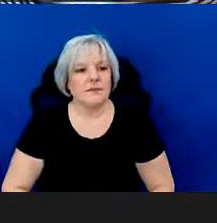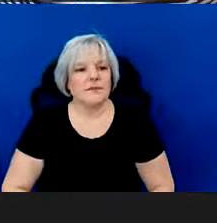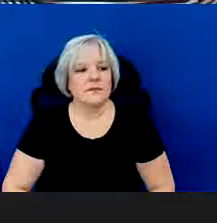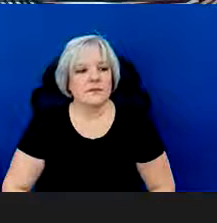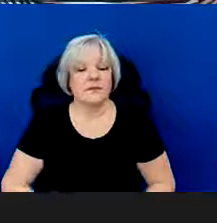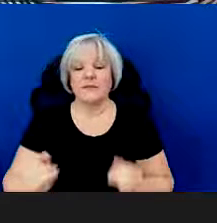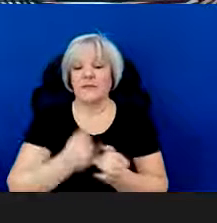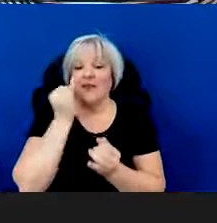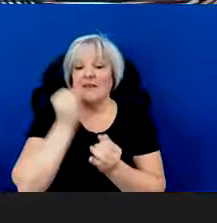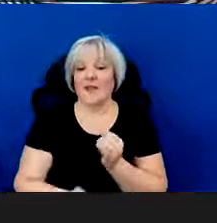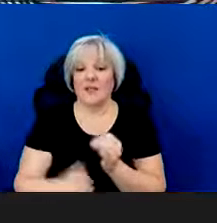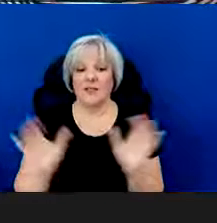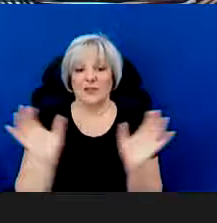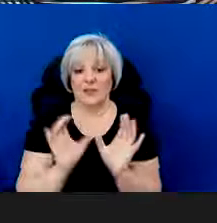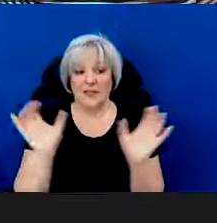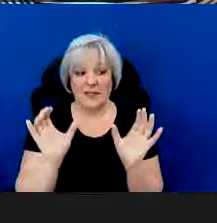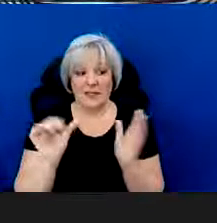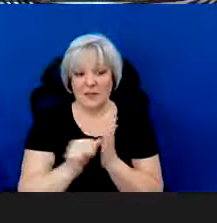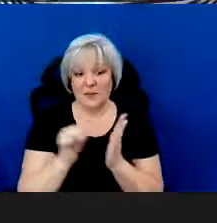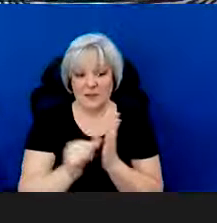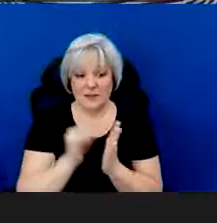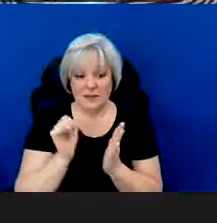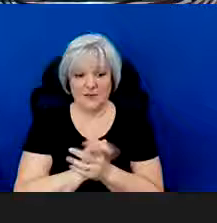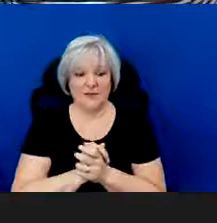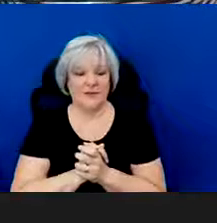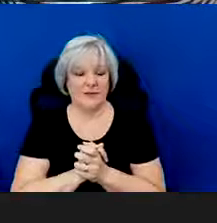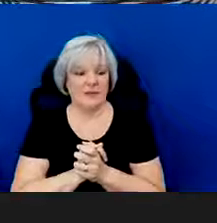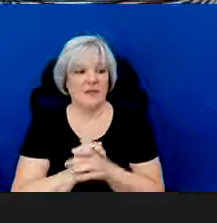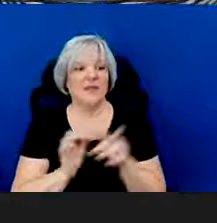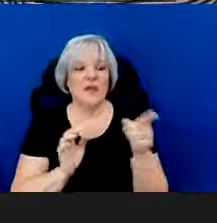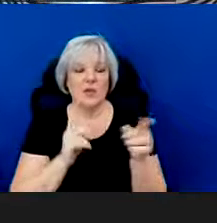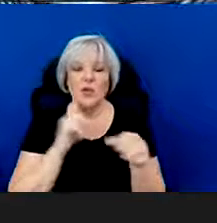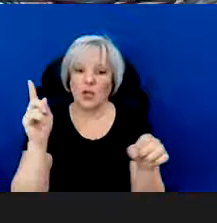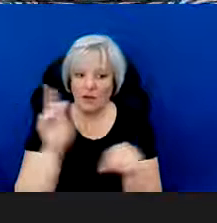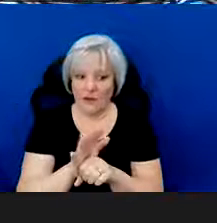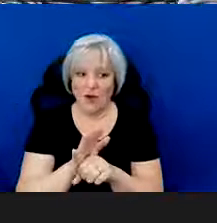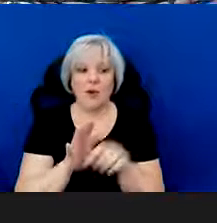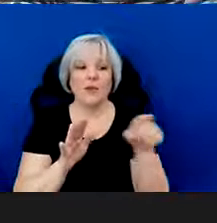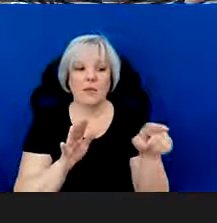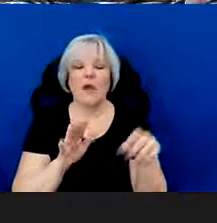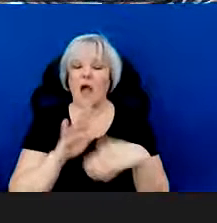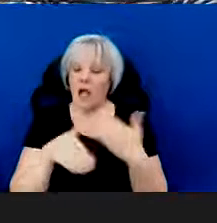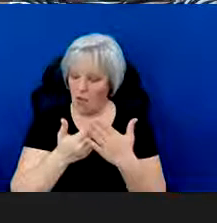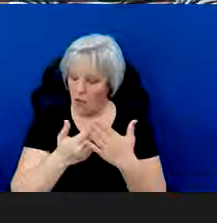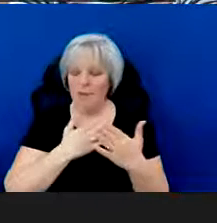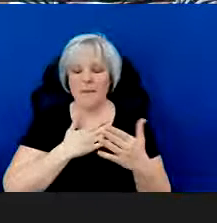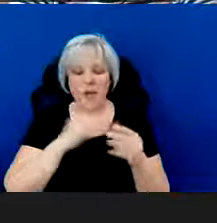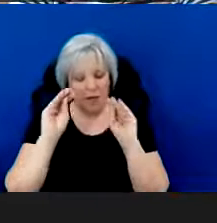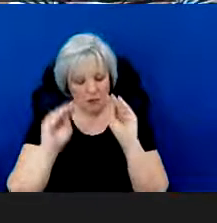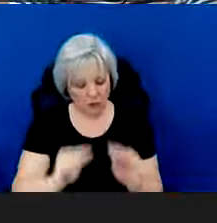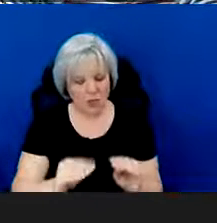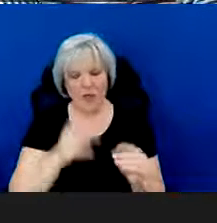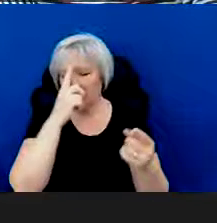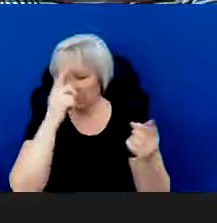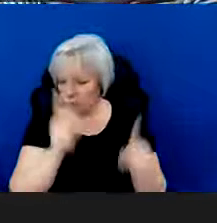Finally, the certification page is where you'll confirm that you comply with all federal statutes and